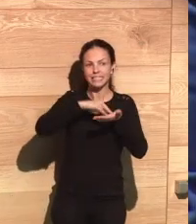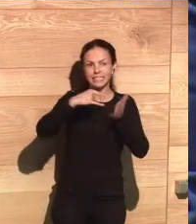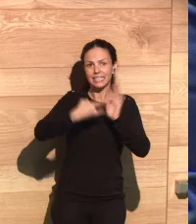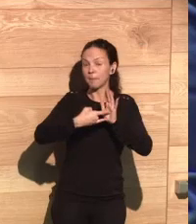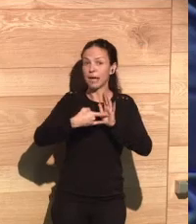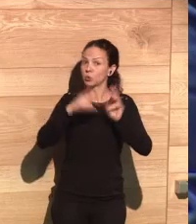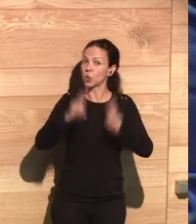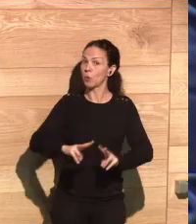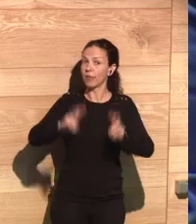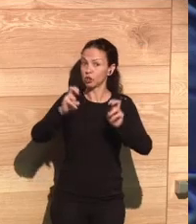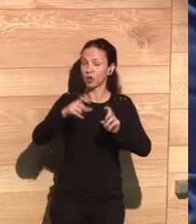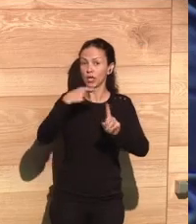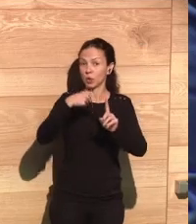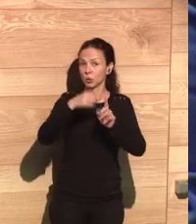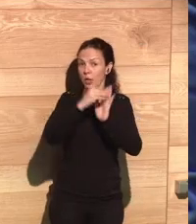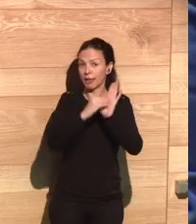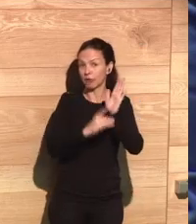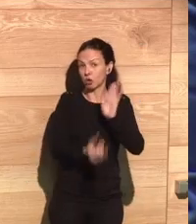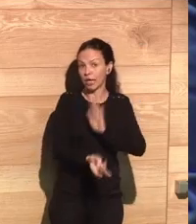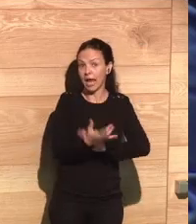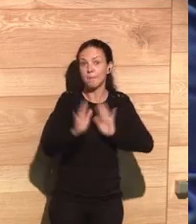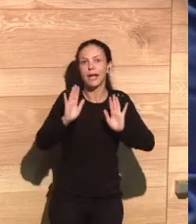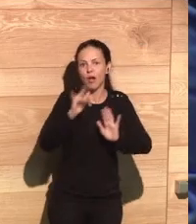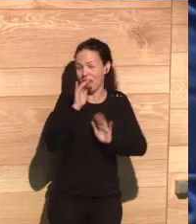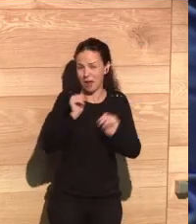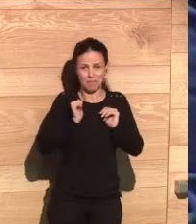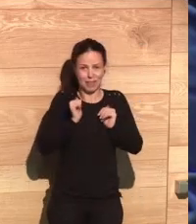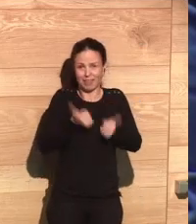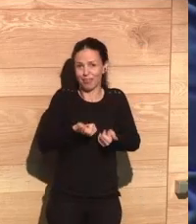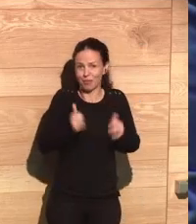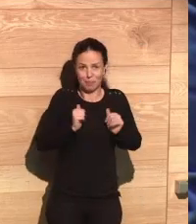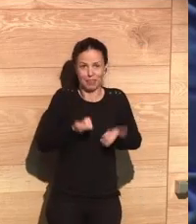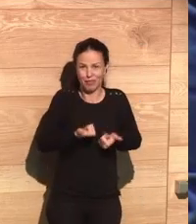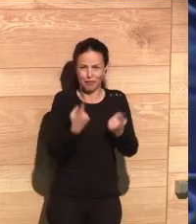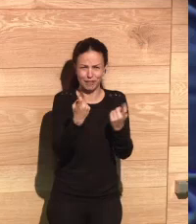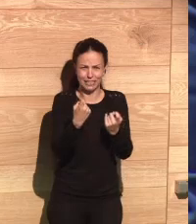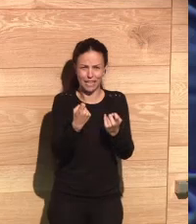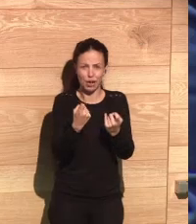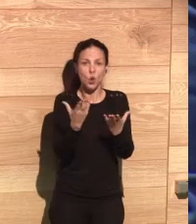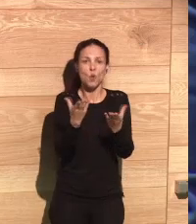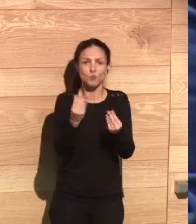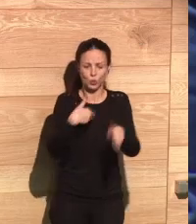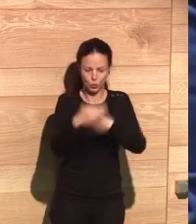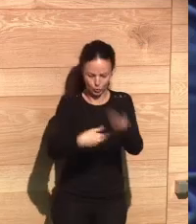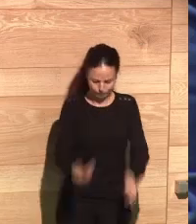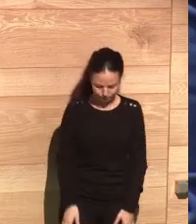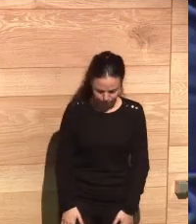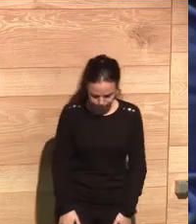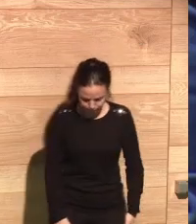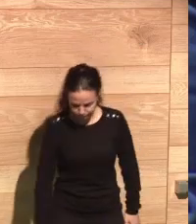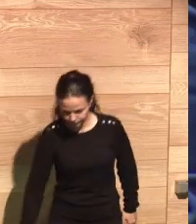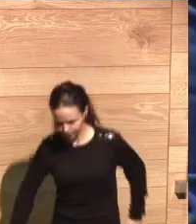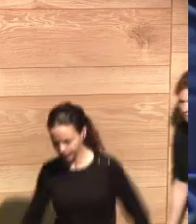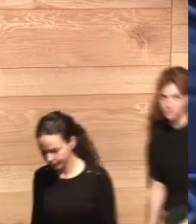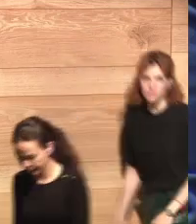were as important as money, for instance, we should have to reconsider the economic